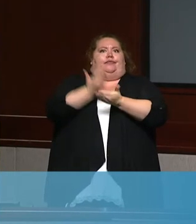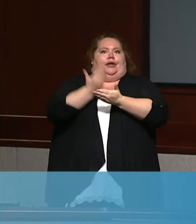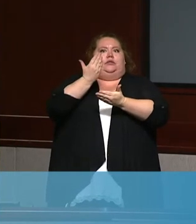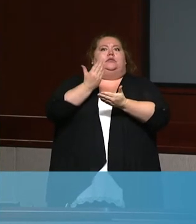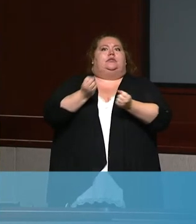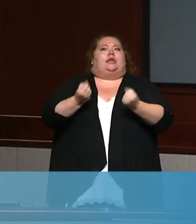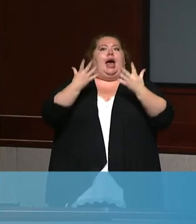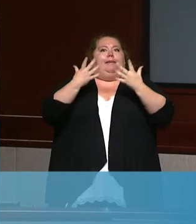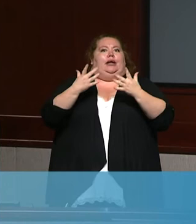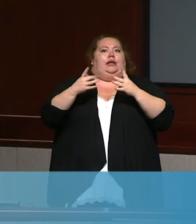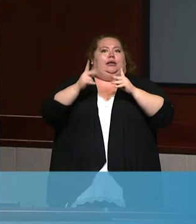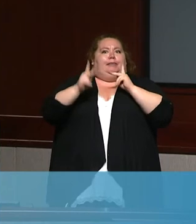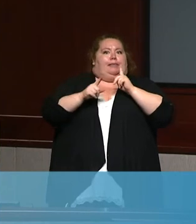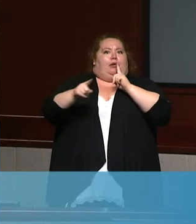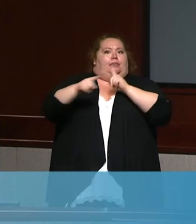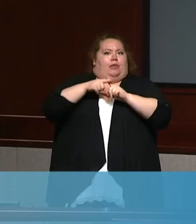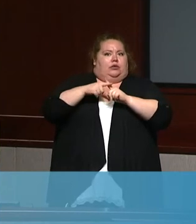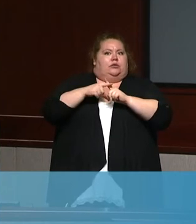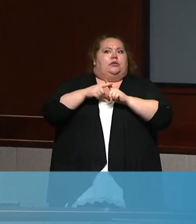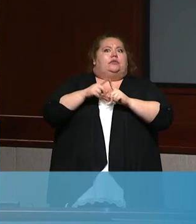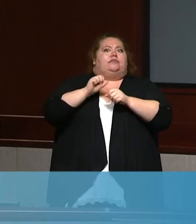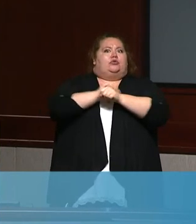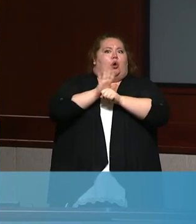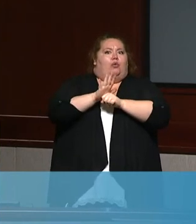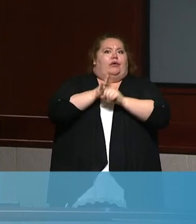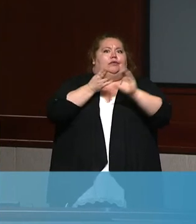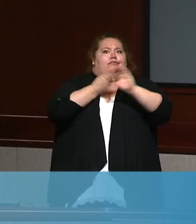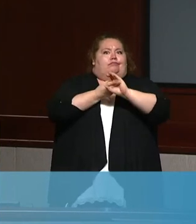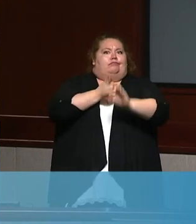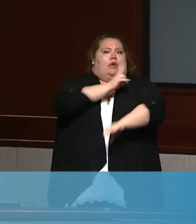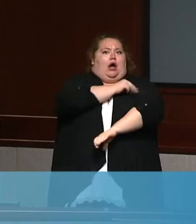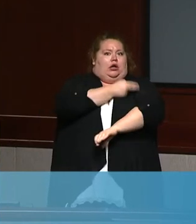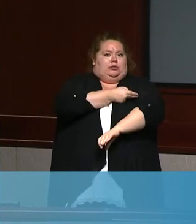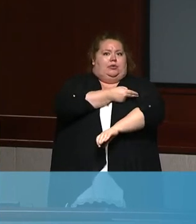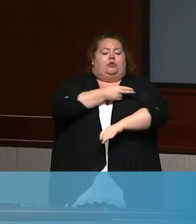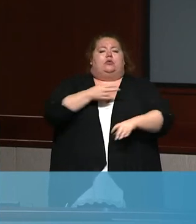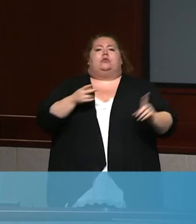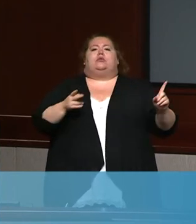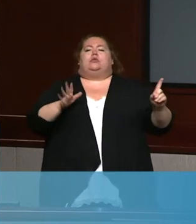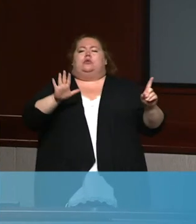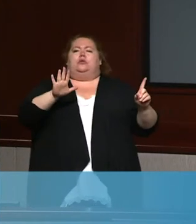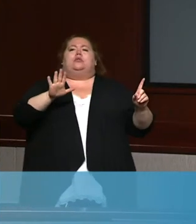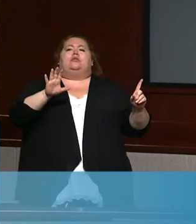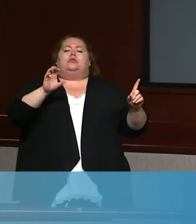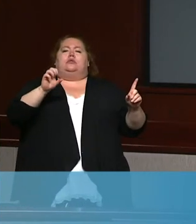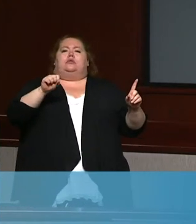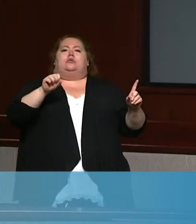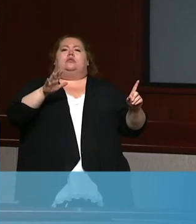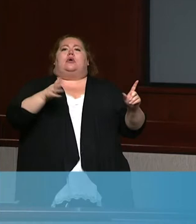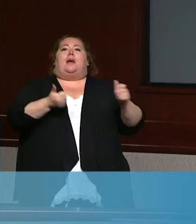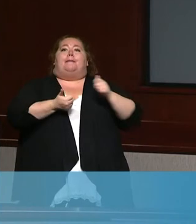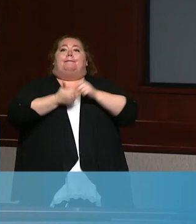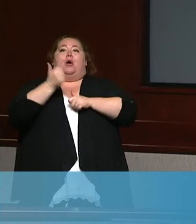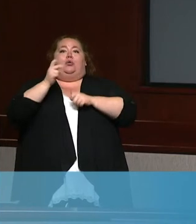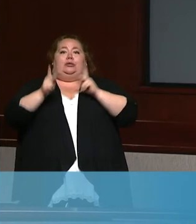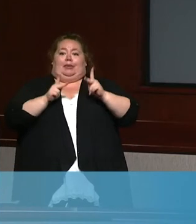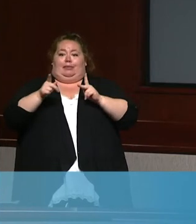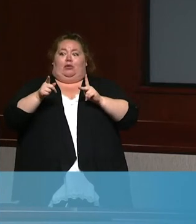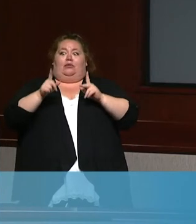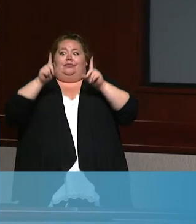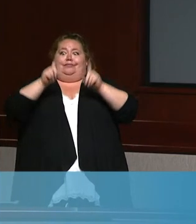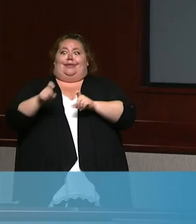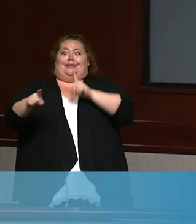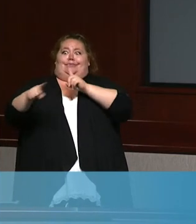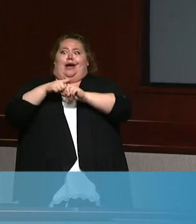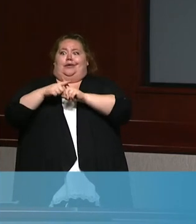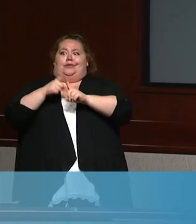make any sense? it did. Um, I'll just say before I ask him, uh, to come up, um, most people don't require hospitalization.